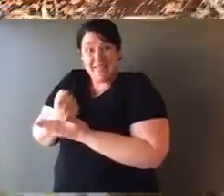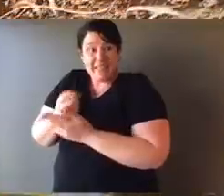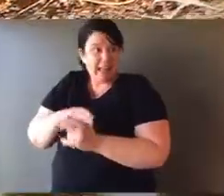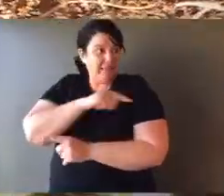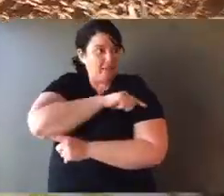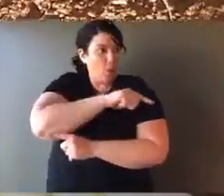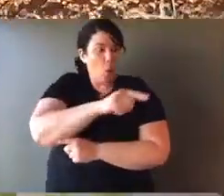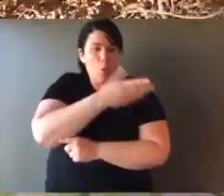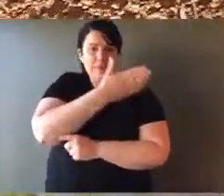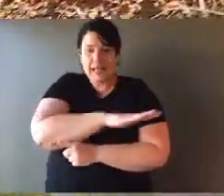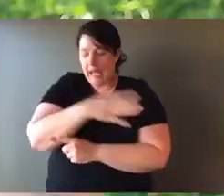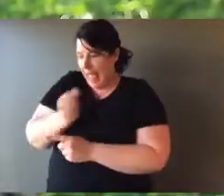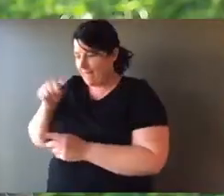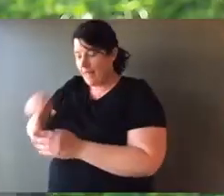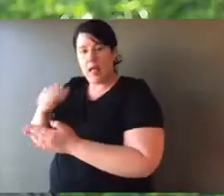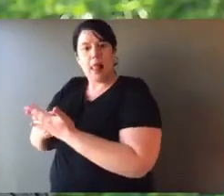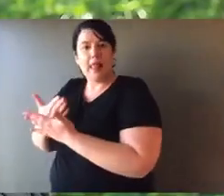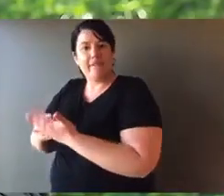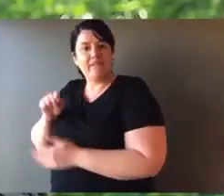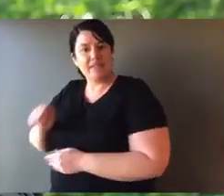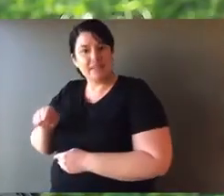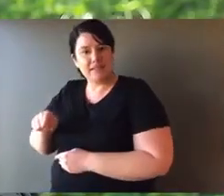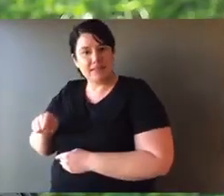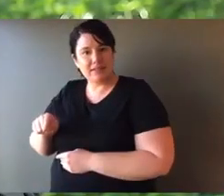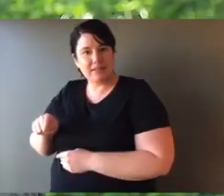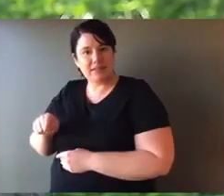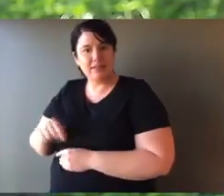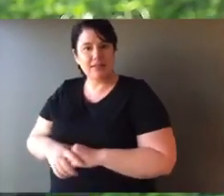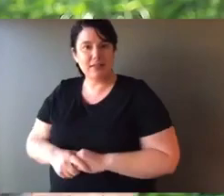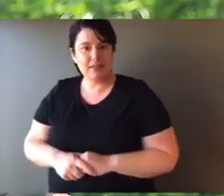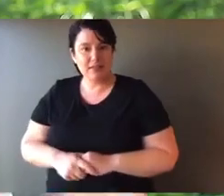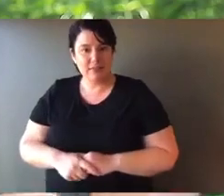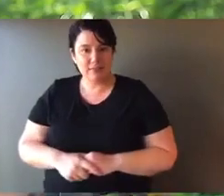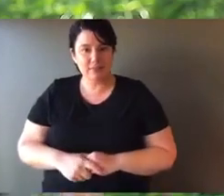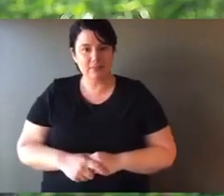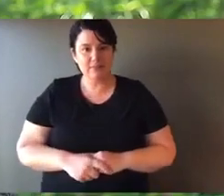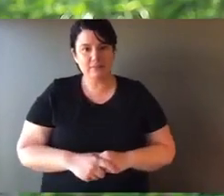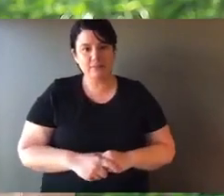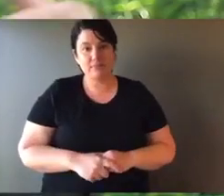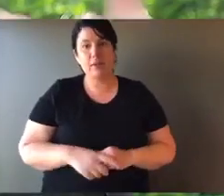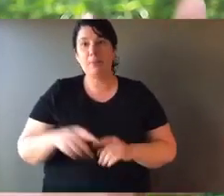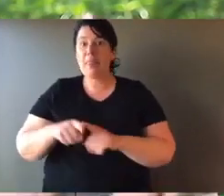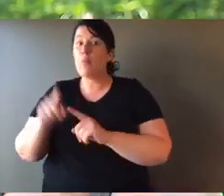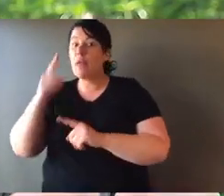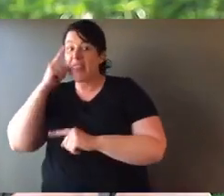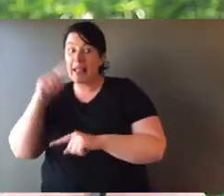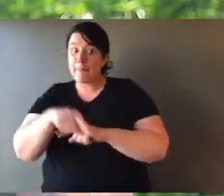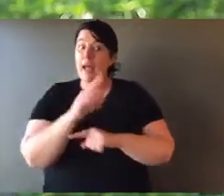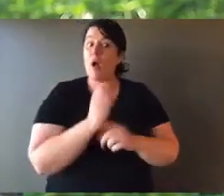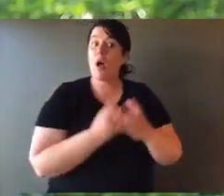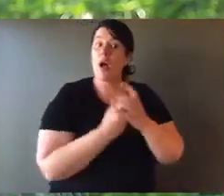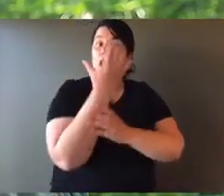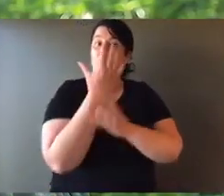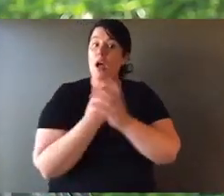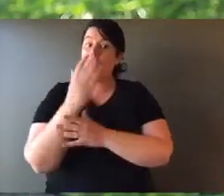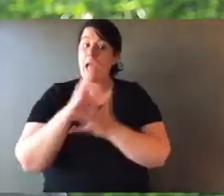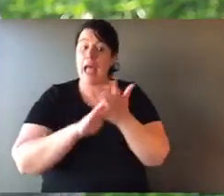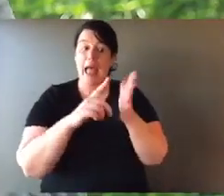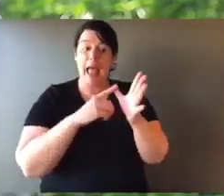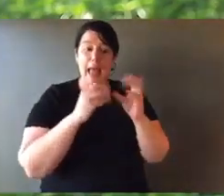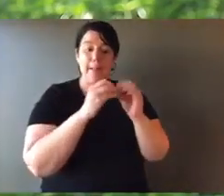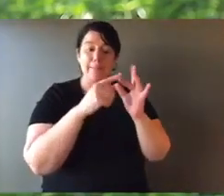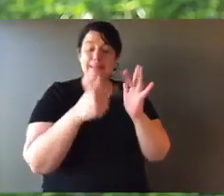population that's safe should worst case unfold in the wild. But at the same time, we can then take that species recovery component to